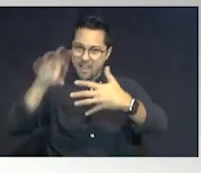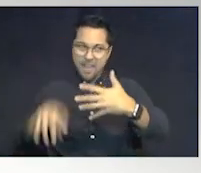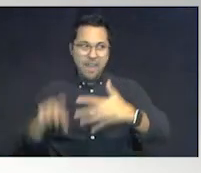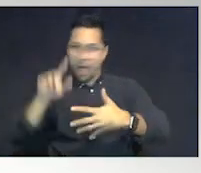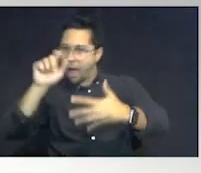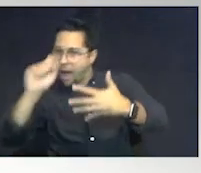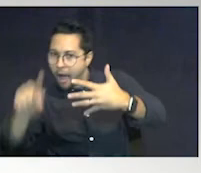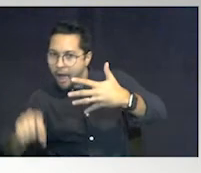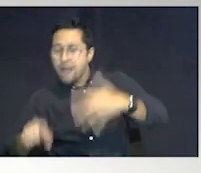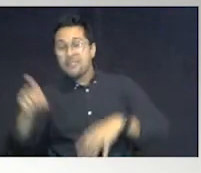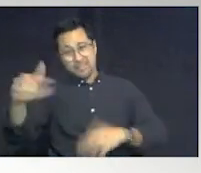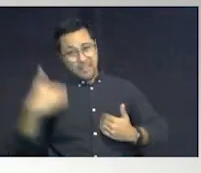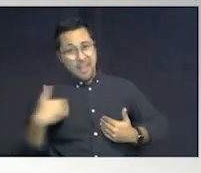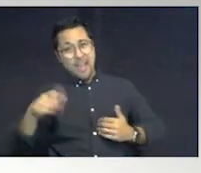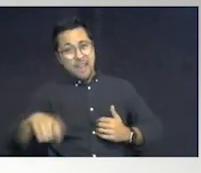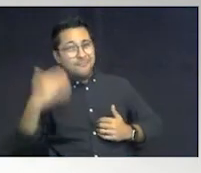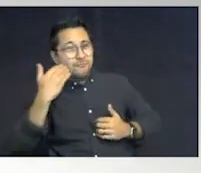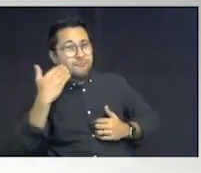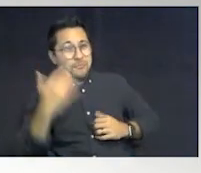They have to be prepared.